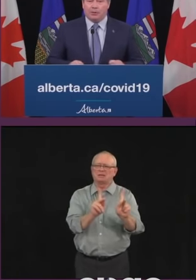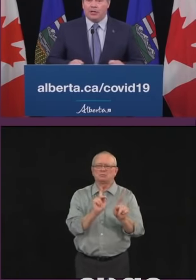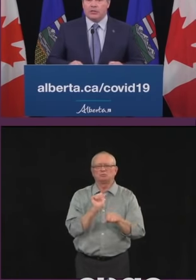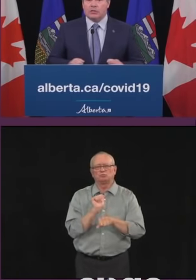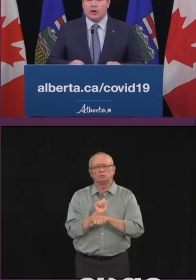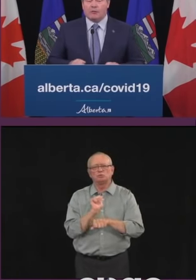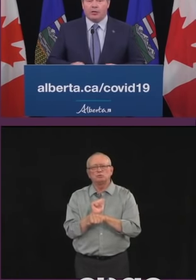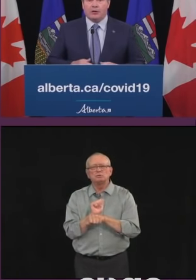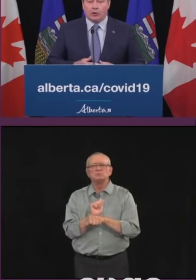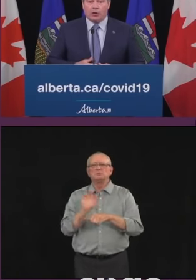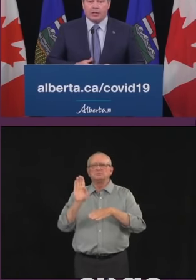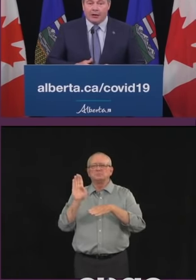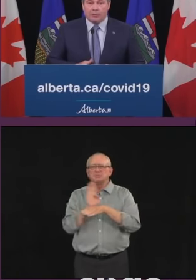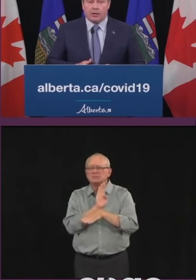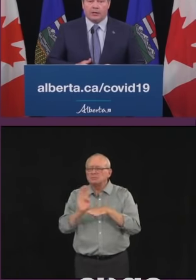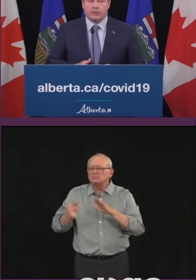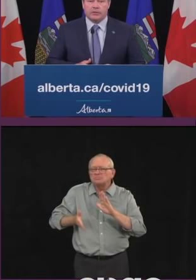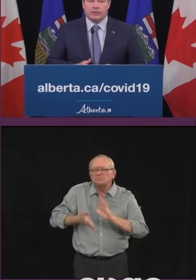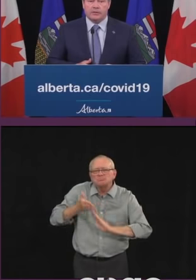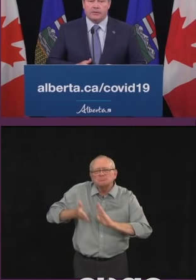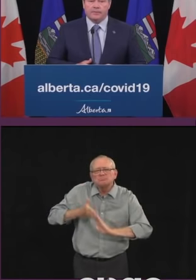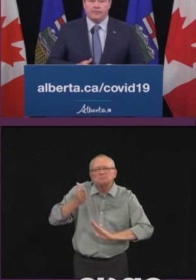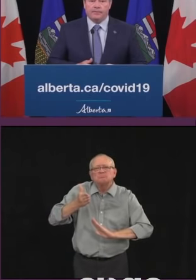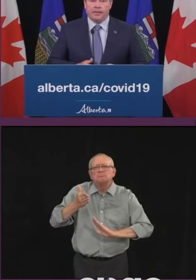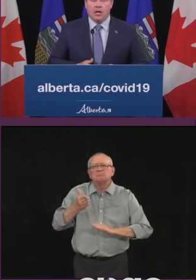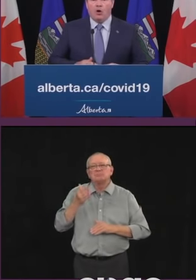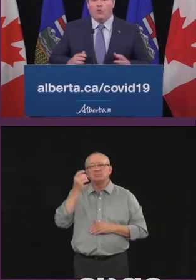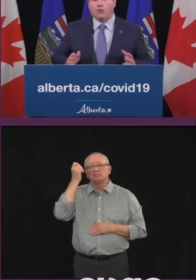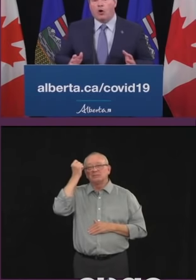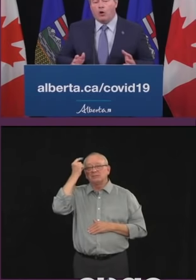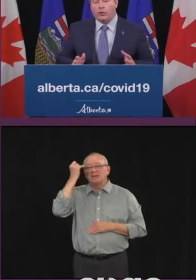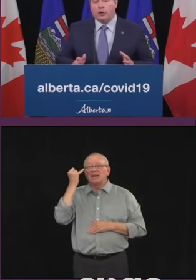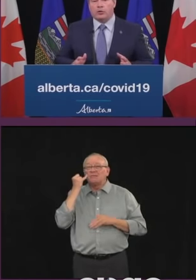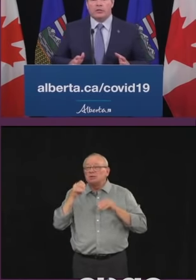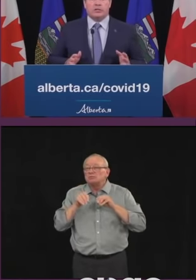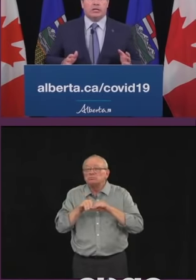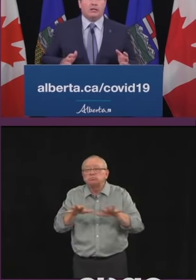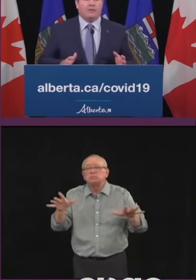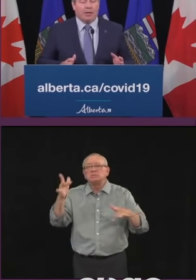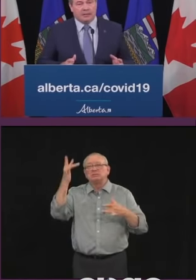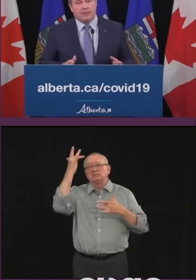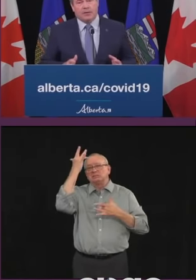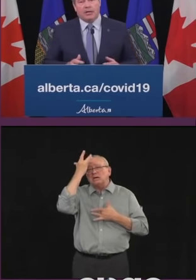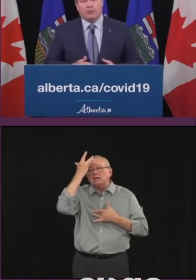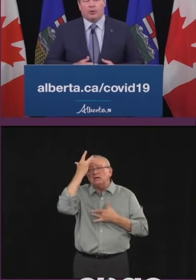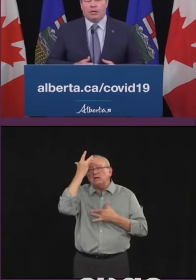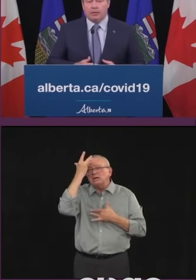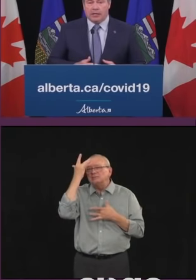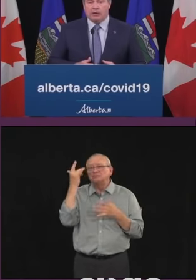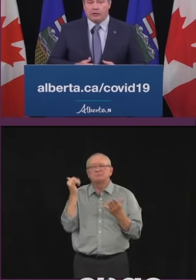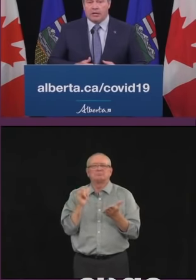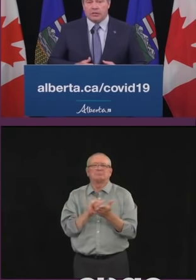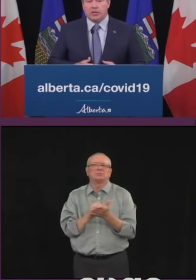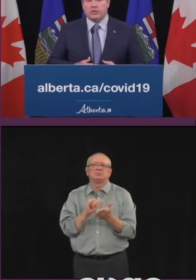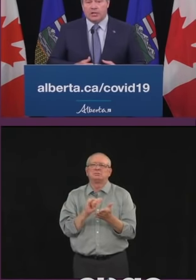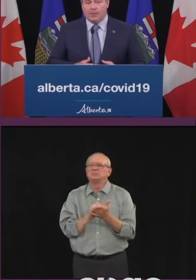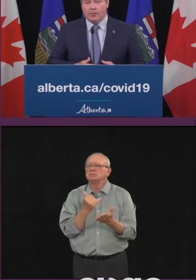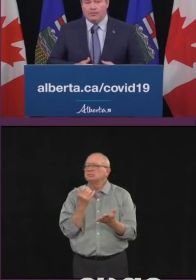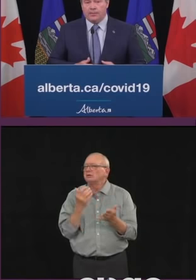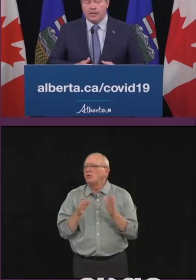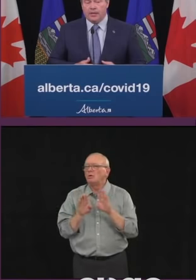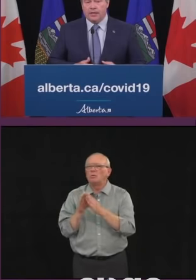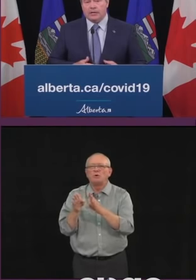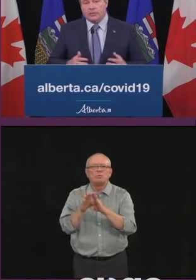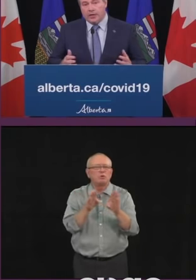happen in places suffering large outbreaks. Overall, the current state of pandemic in Alberta can be characterized as